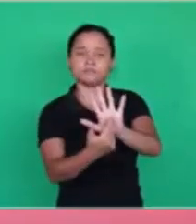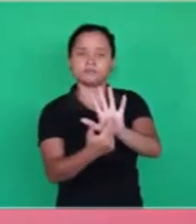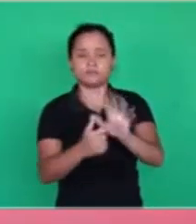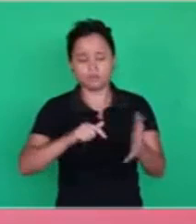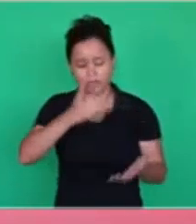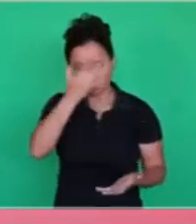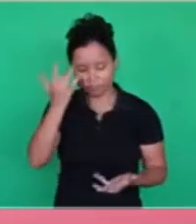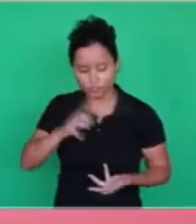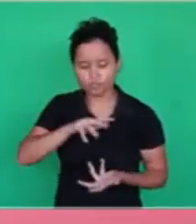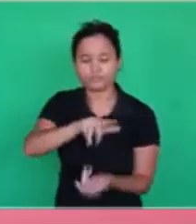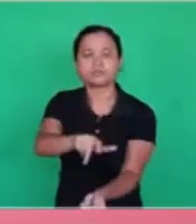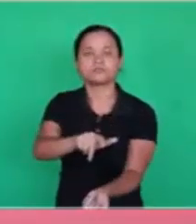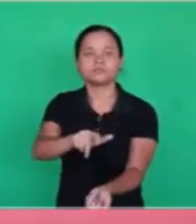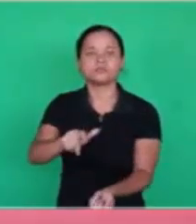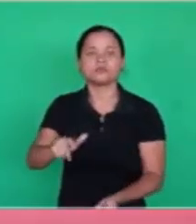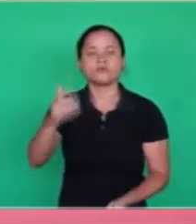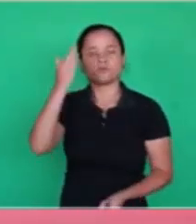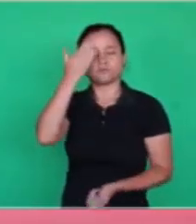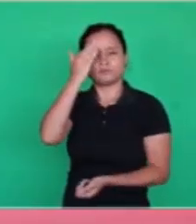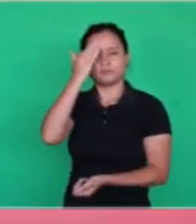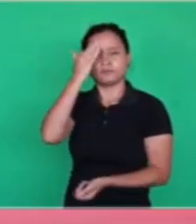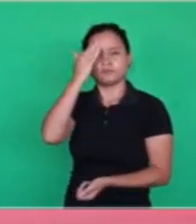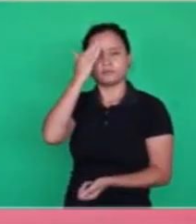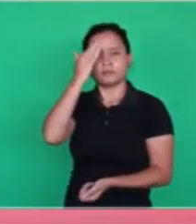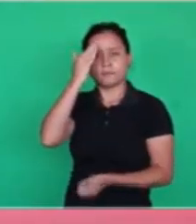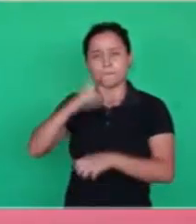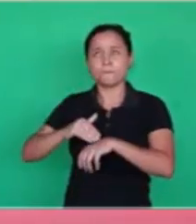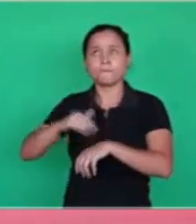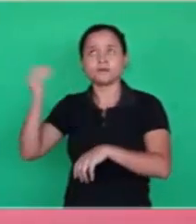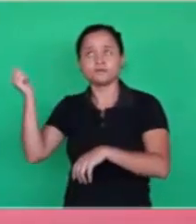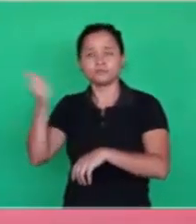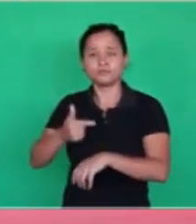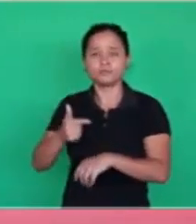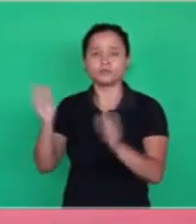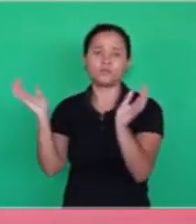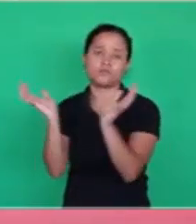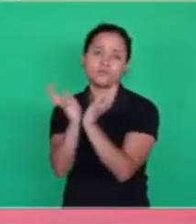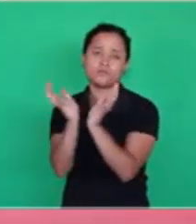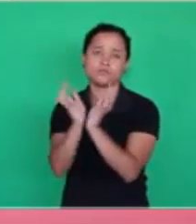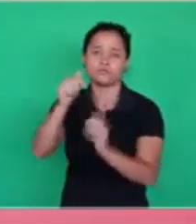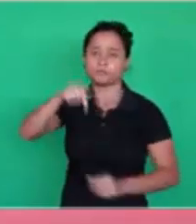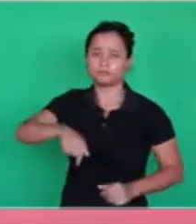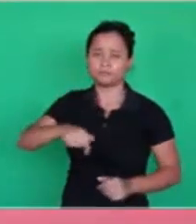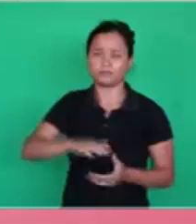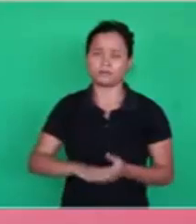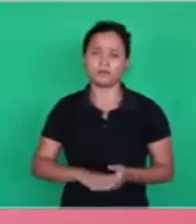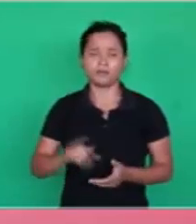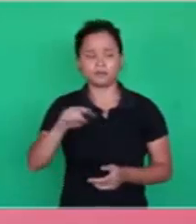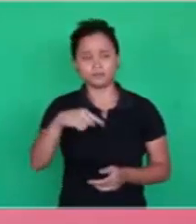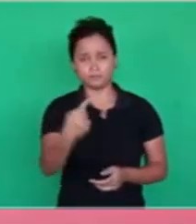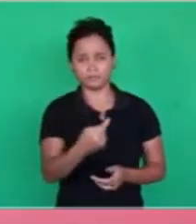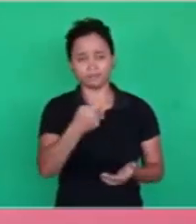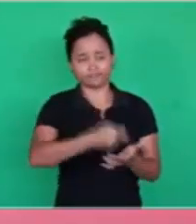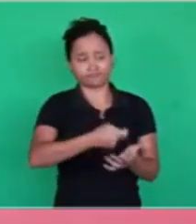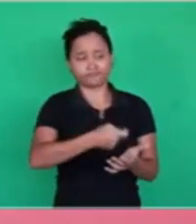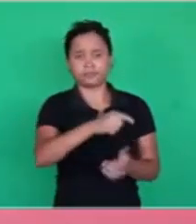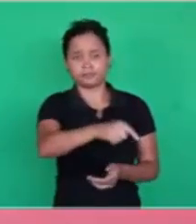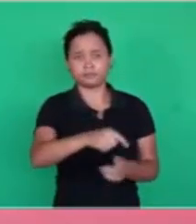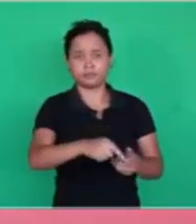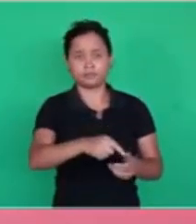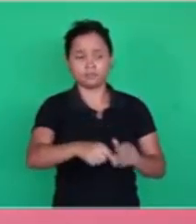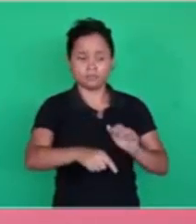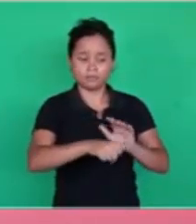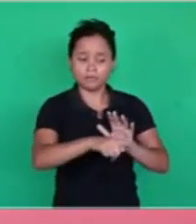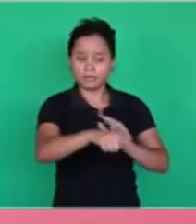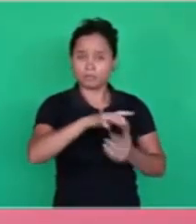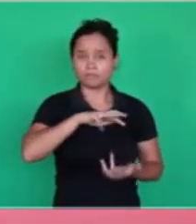more aware. Because one group will be left behind. To say that they will be judged with the world. That's not my problem.